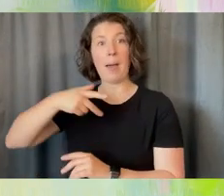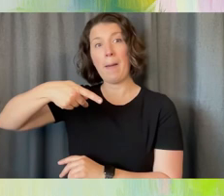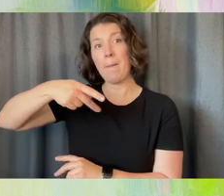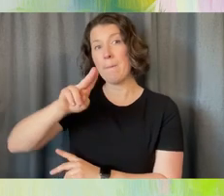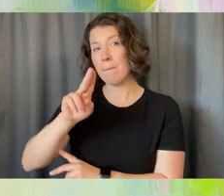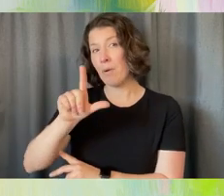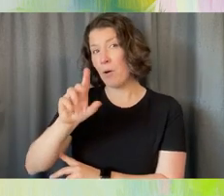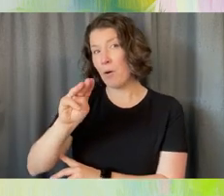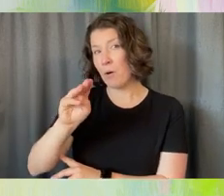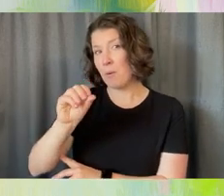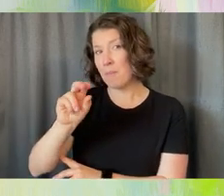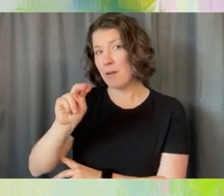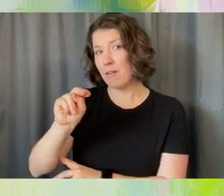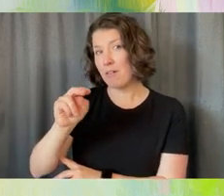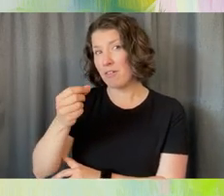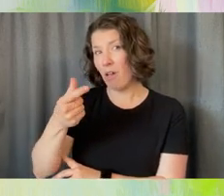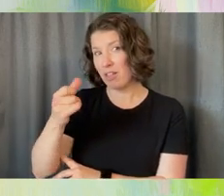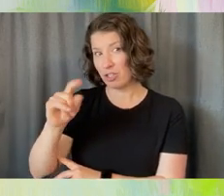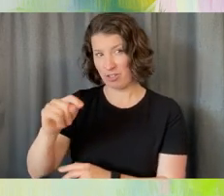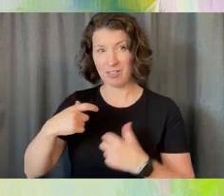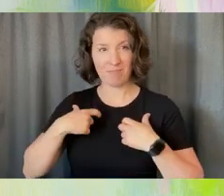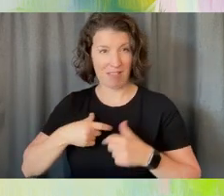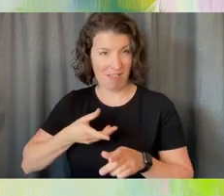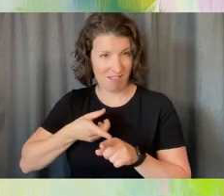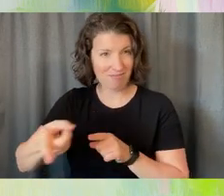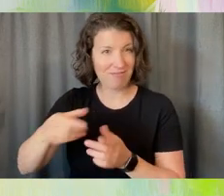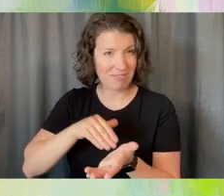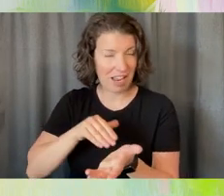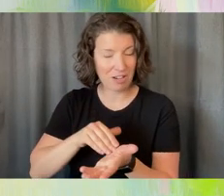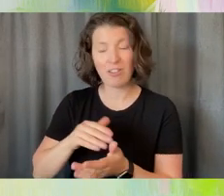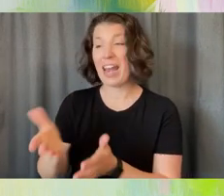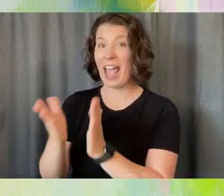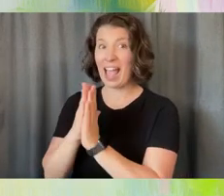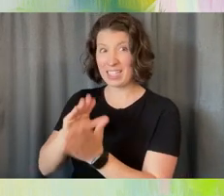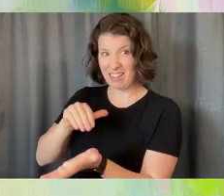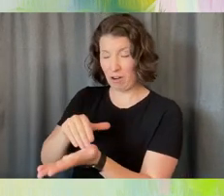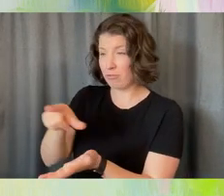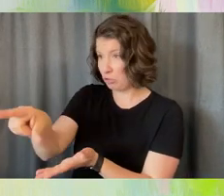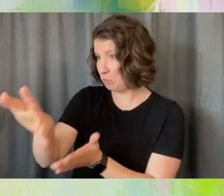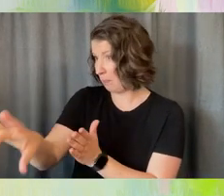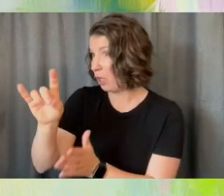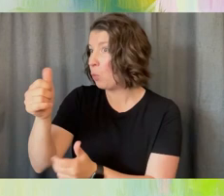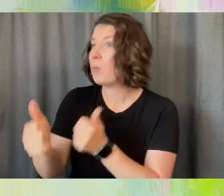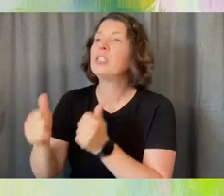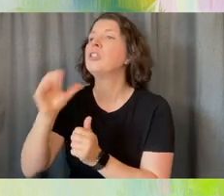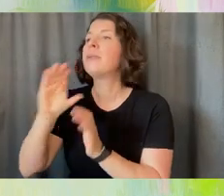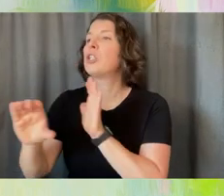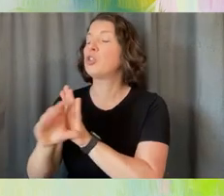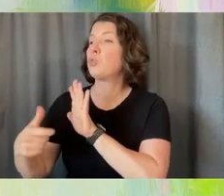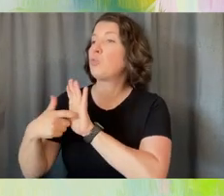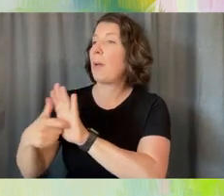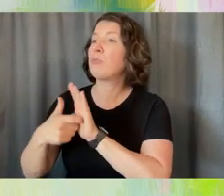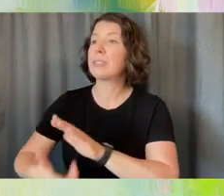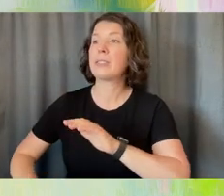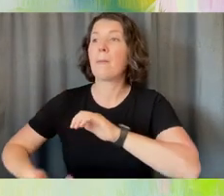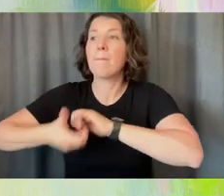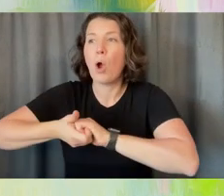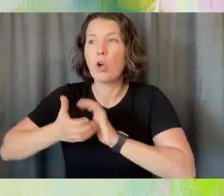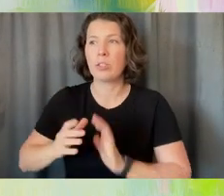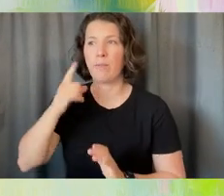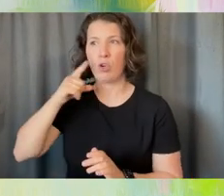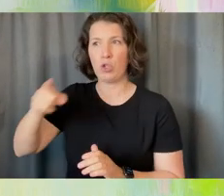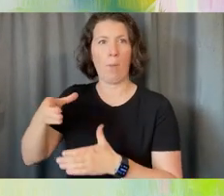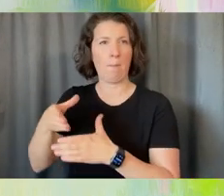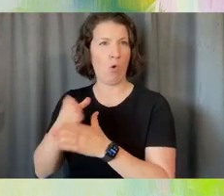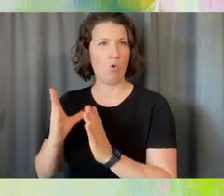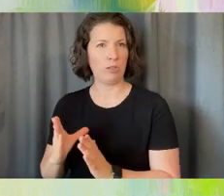choose which picture represented partnership to him. And it was really interesting that he really opened up to me